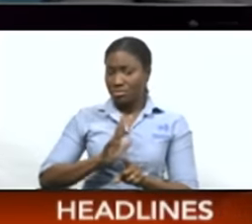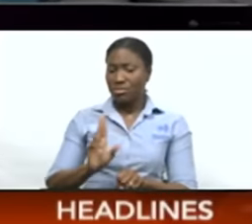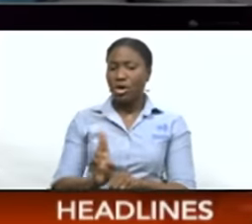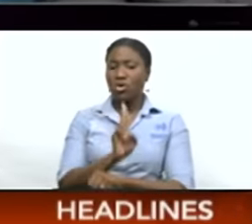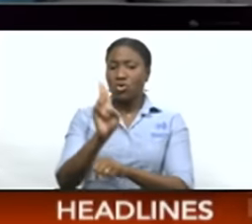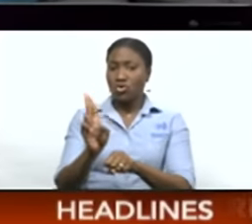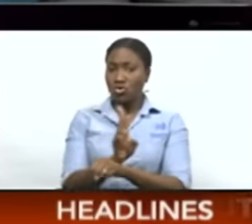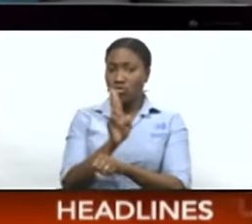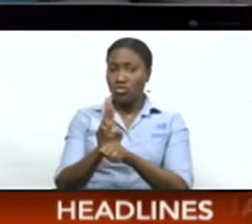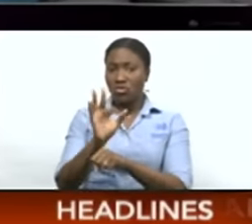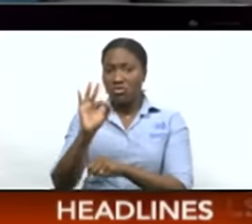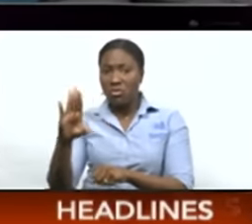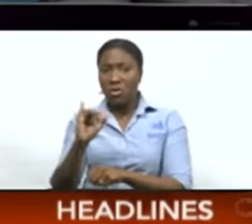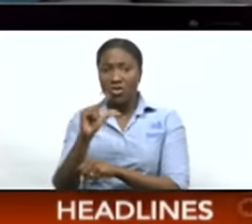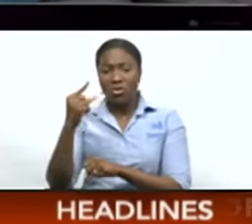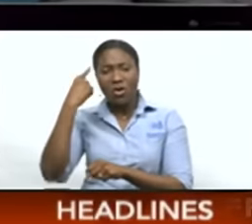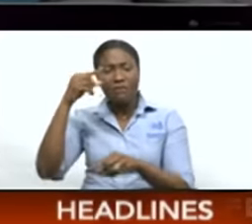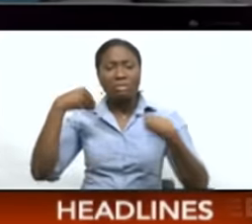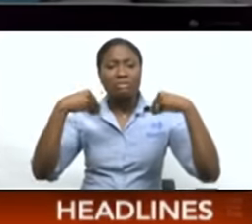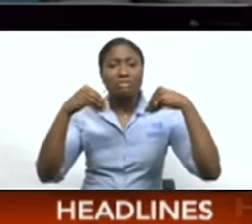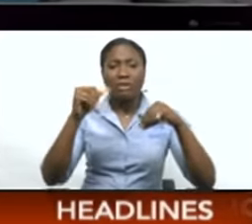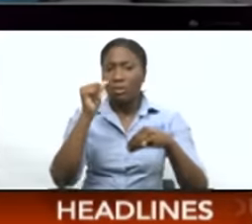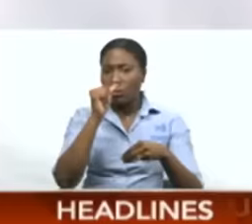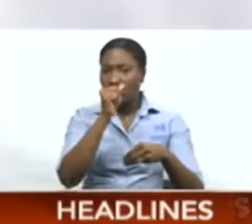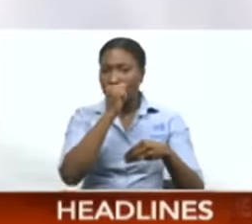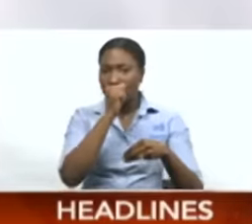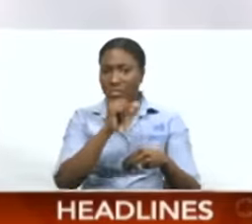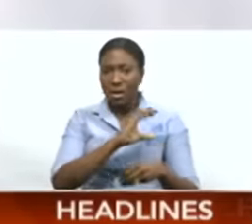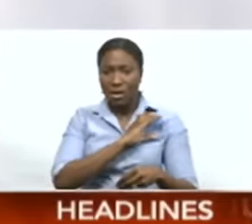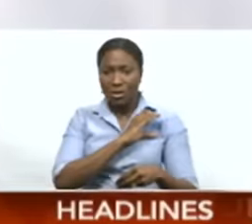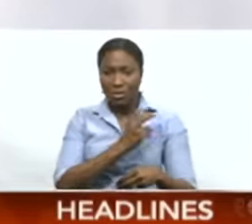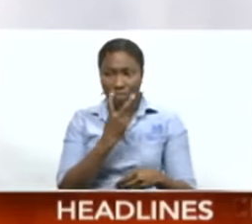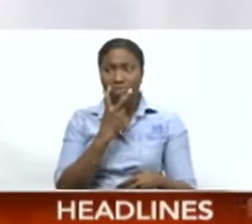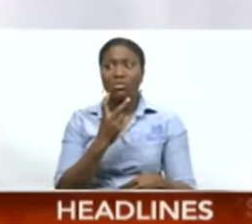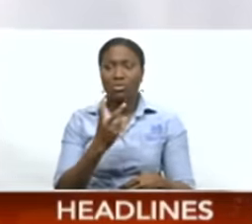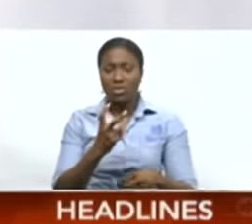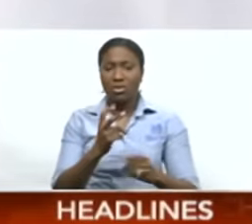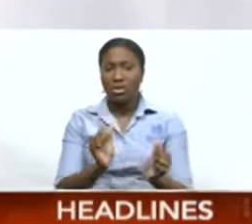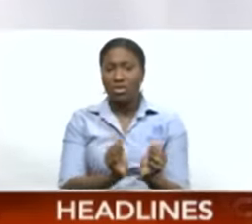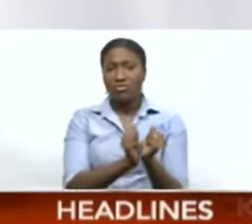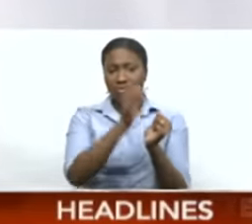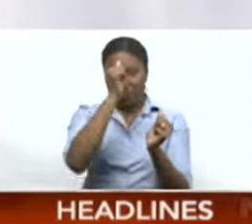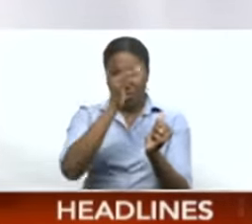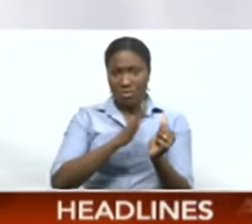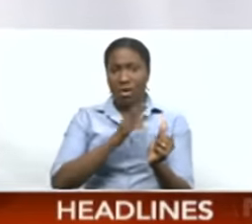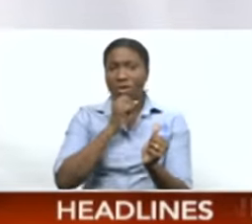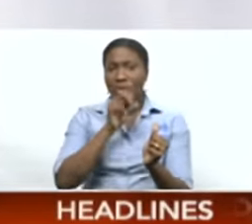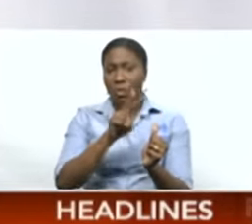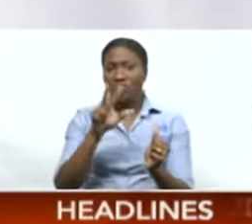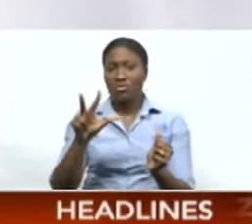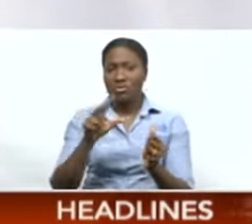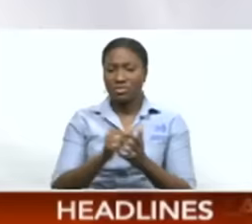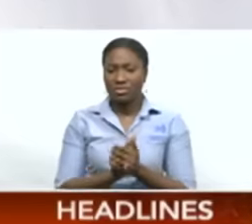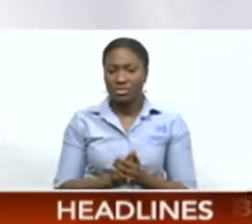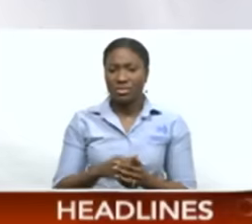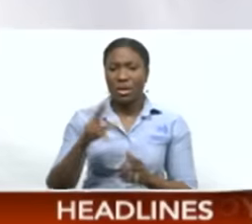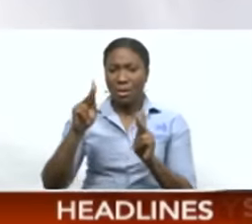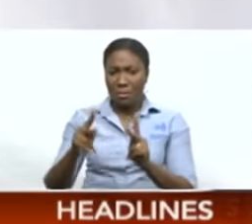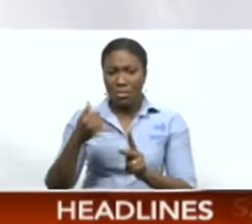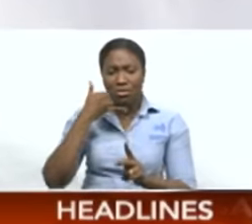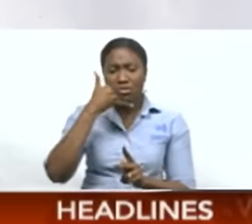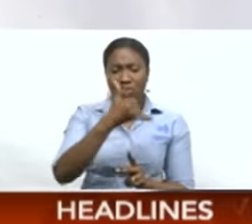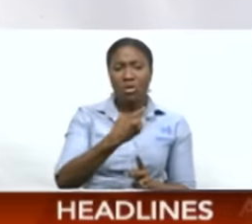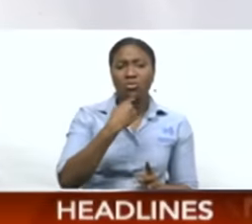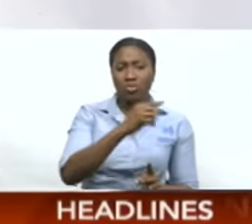narcotics. After receiving a tip-off, police arrested the 23-year-old. Officers were previously alerted to a person using a social media